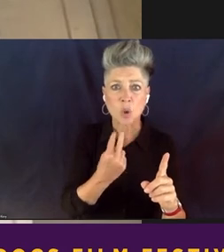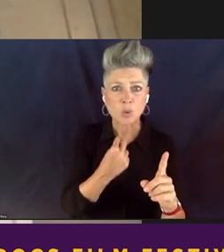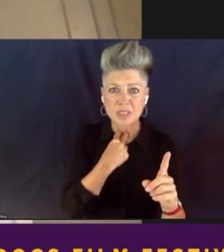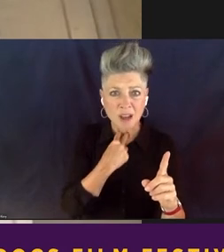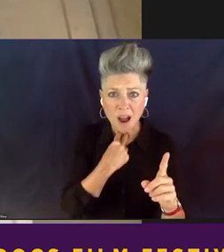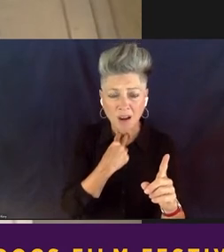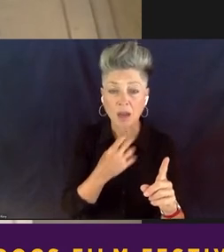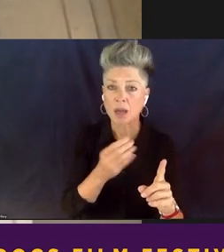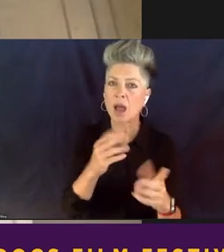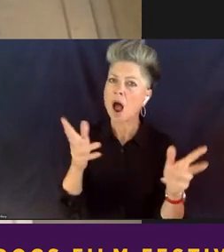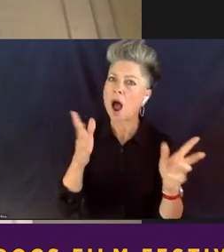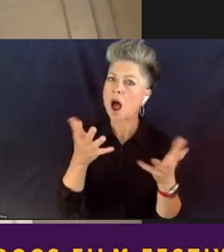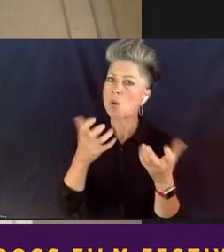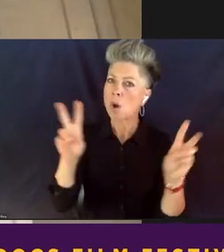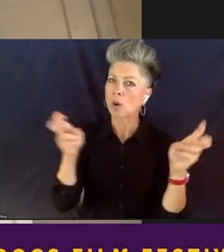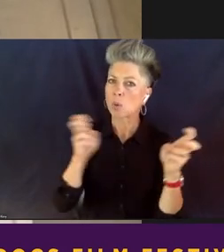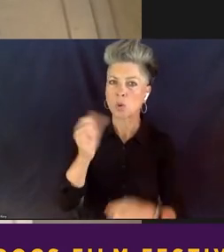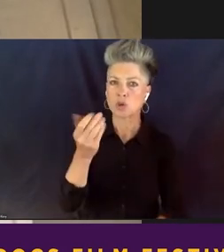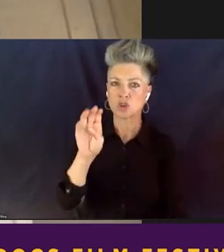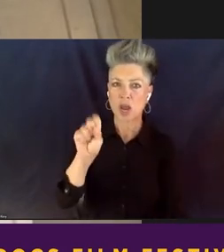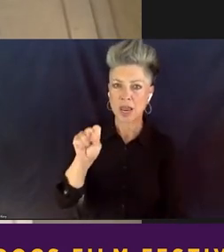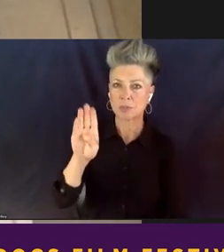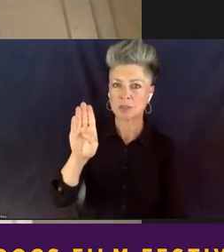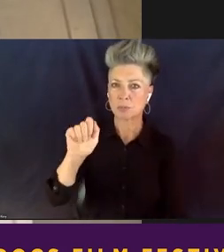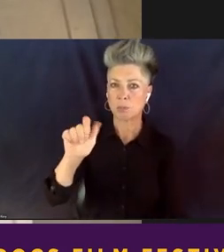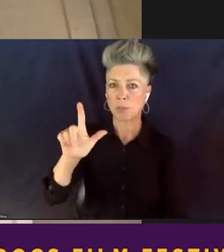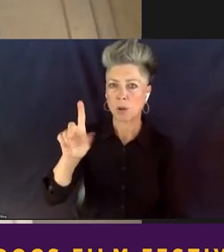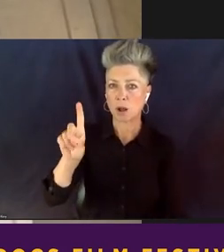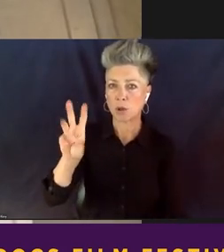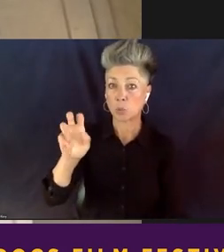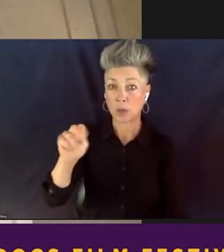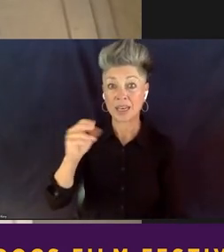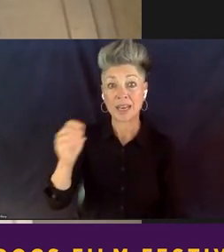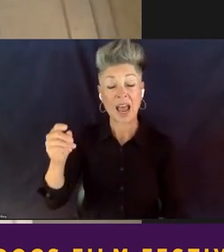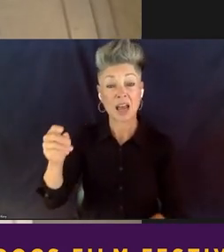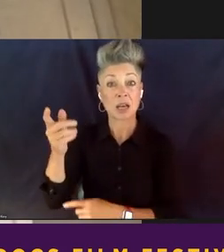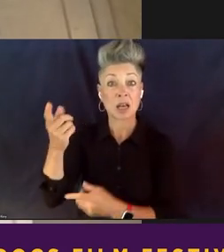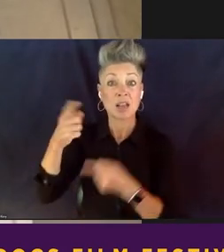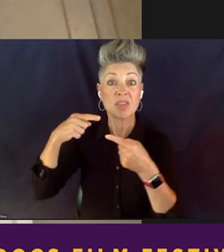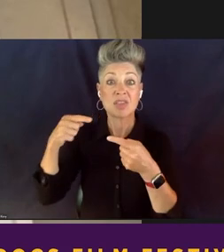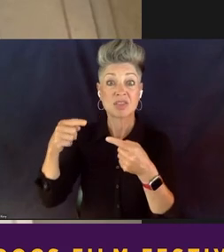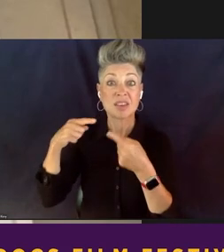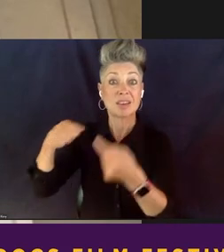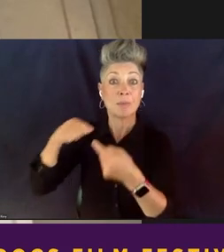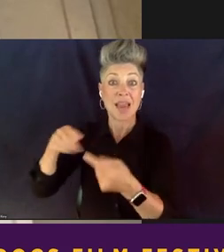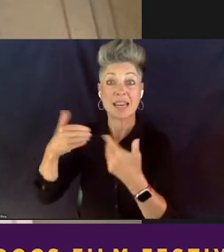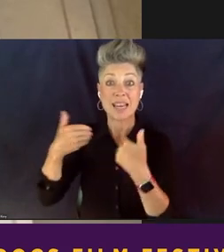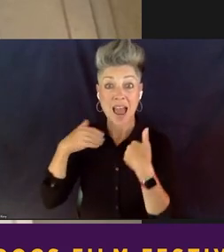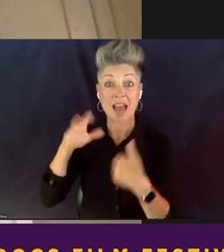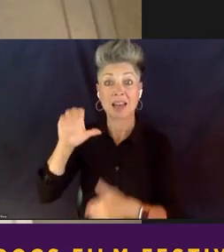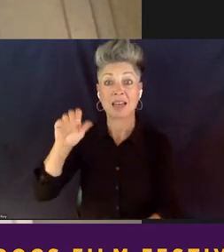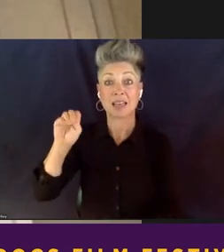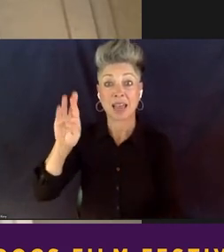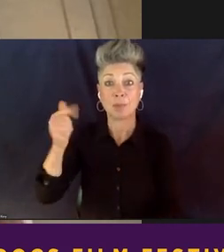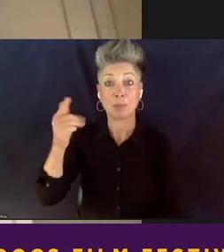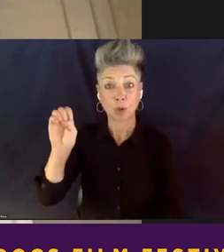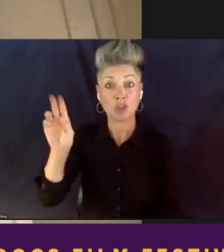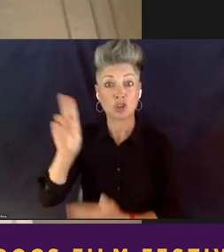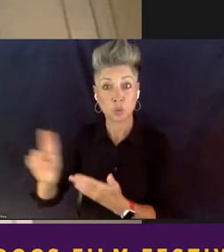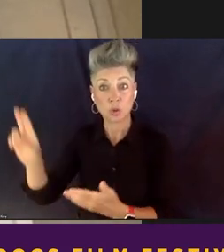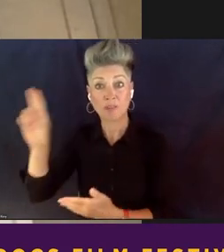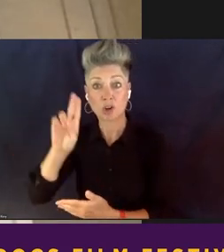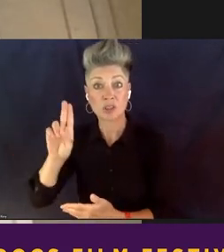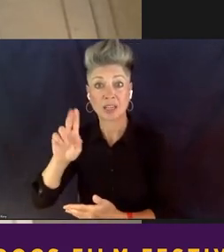and on the debate that he had at Cambridge University, is the American Negro, is the American